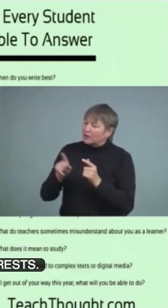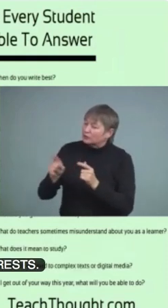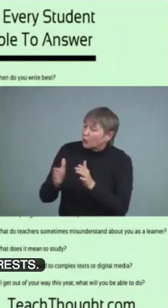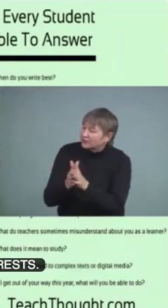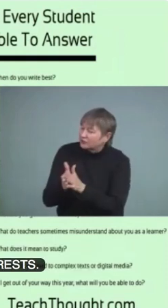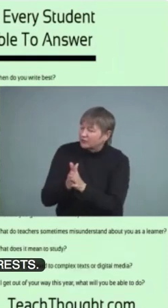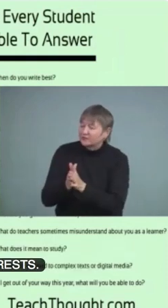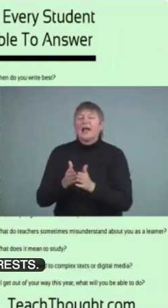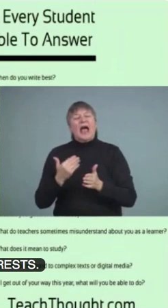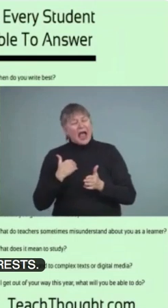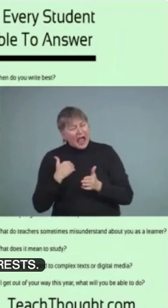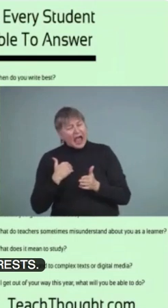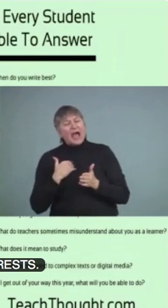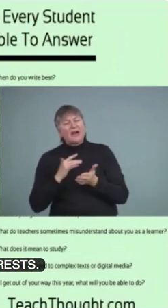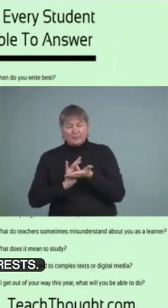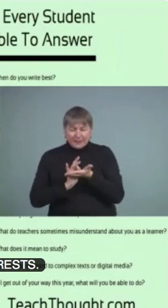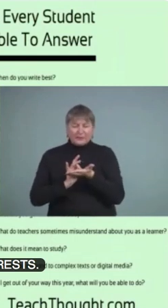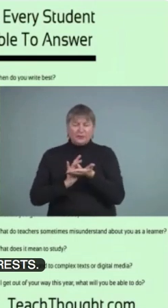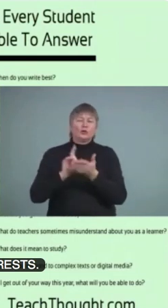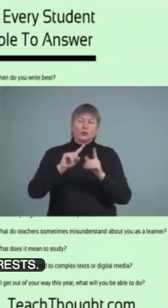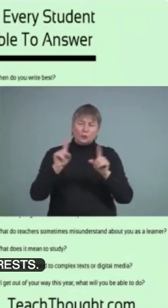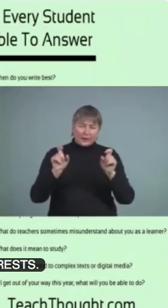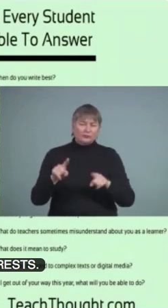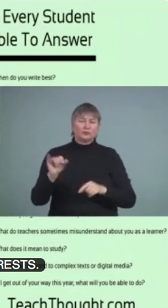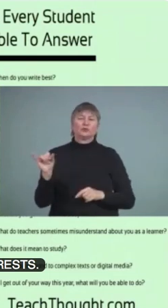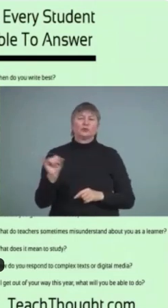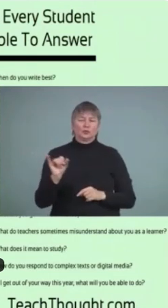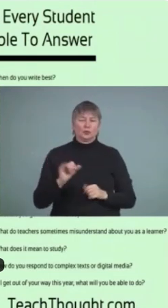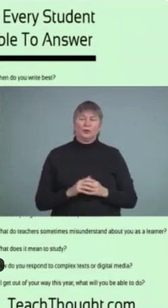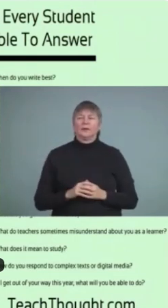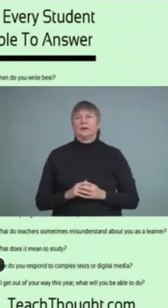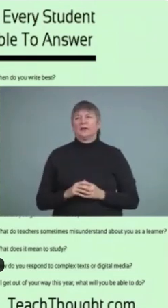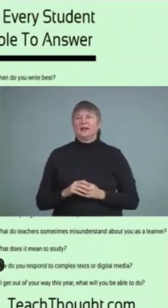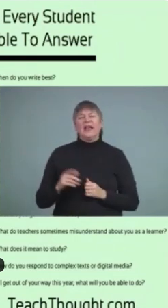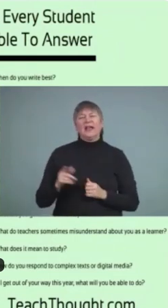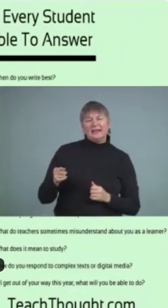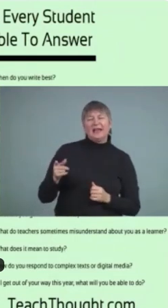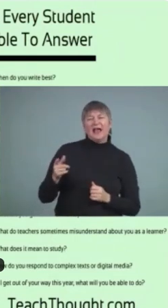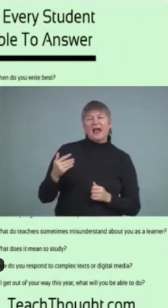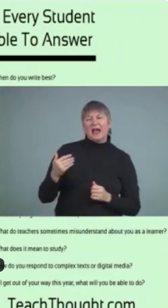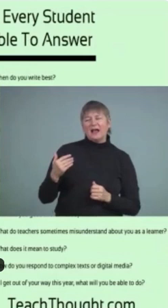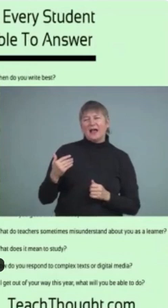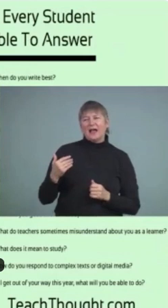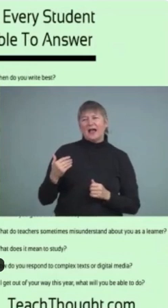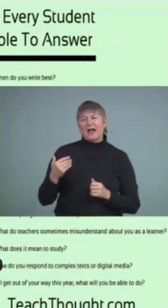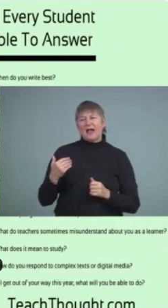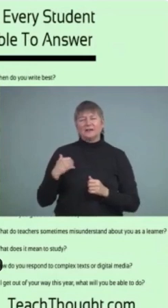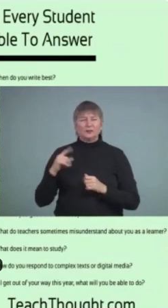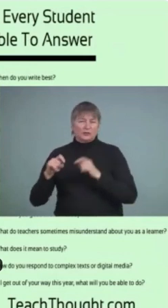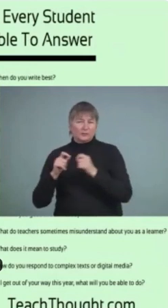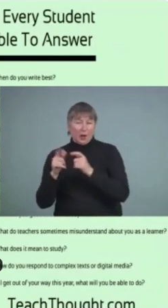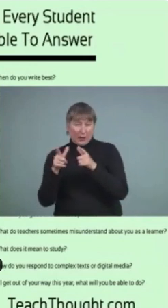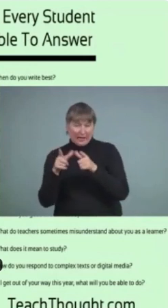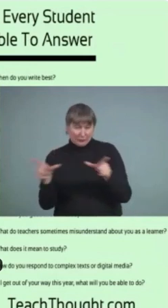medical questions on it. It has the language on it as well. So, when we're thinking